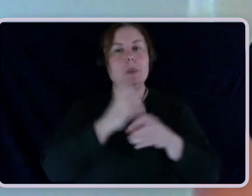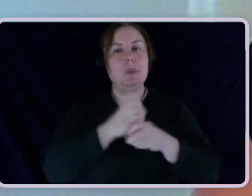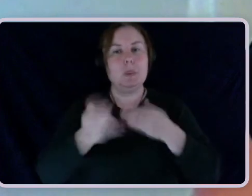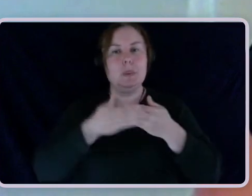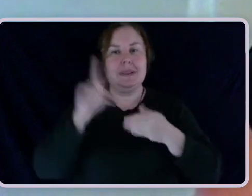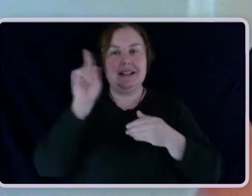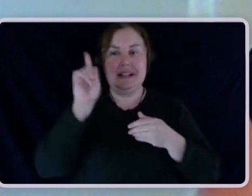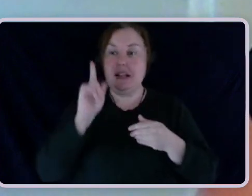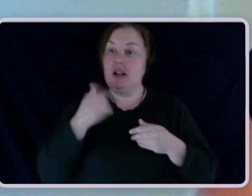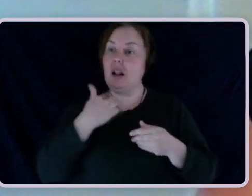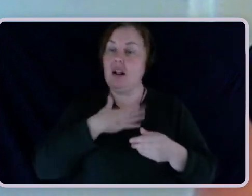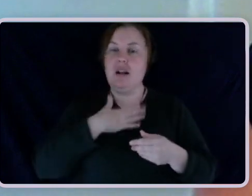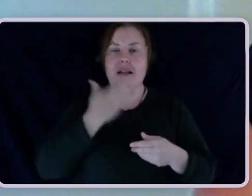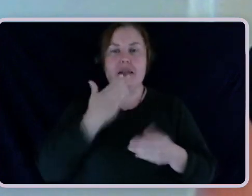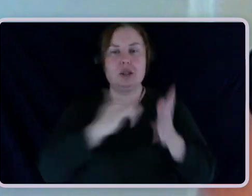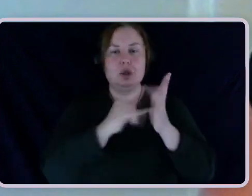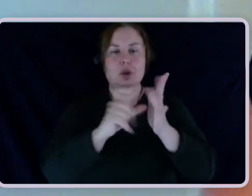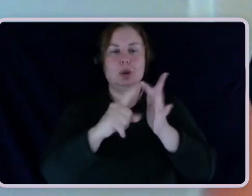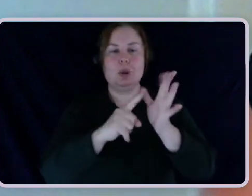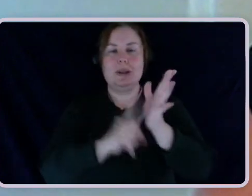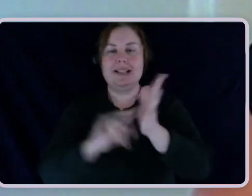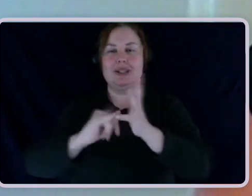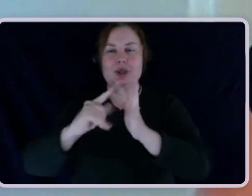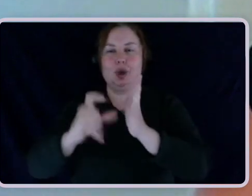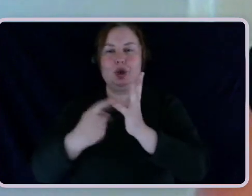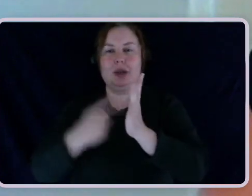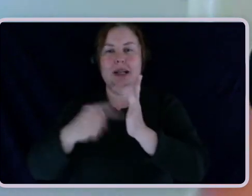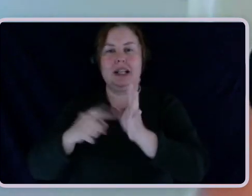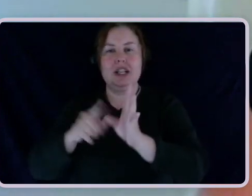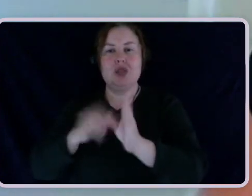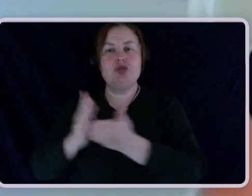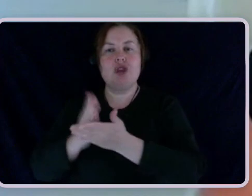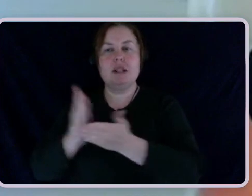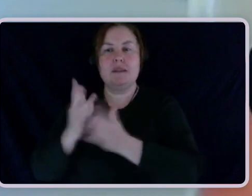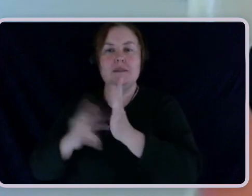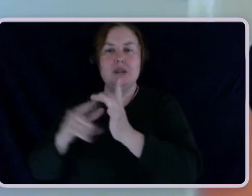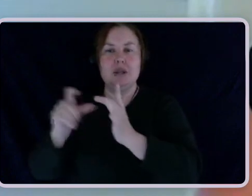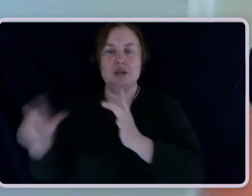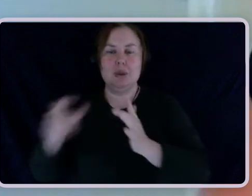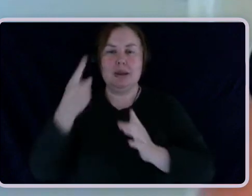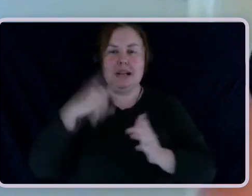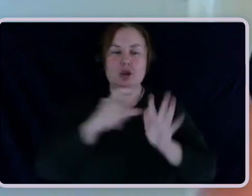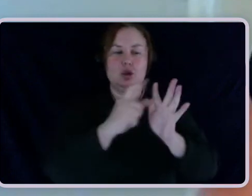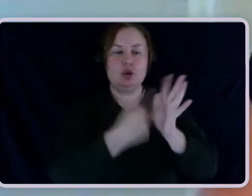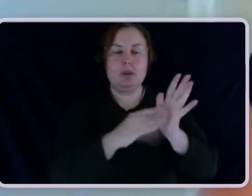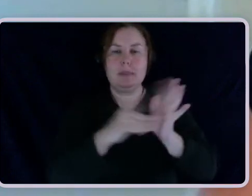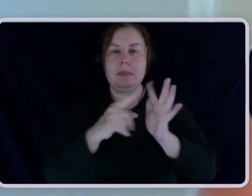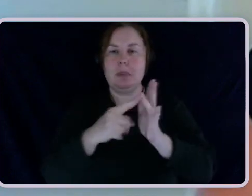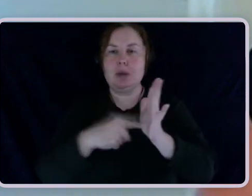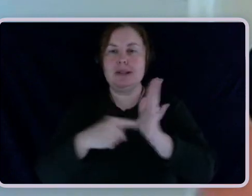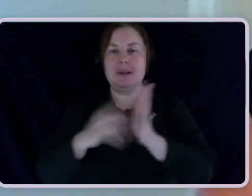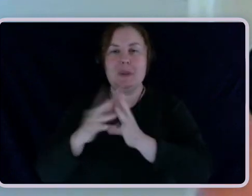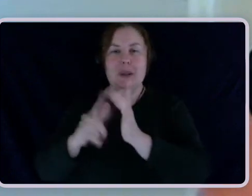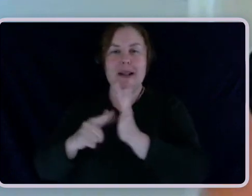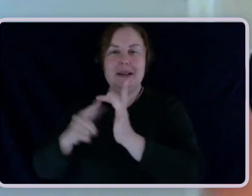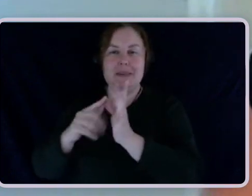Security Rats, Victoria and Dermot Williams for his time to bring this presentation to you today. And for the great work that's happening